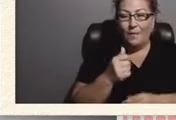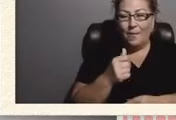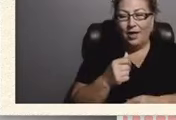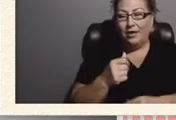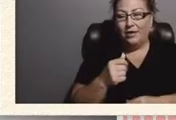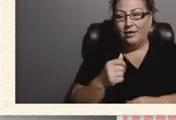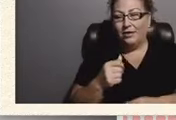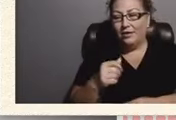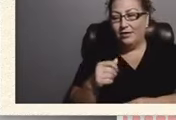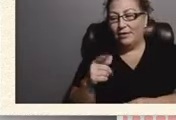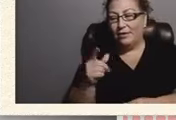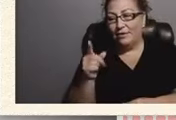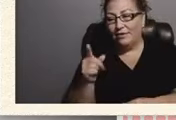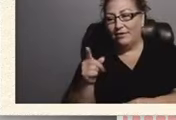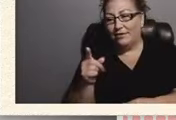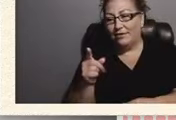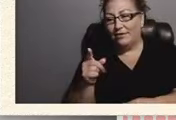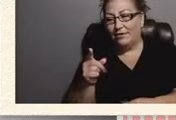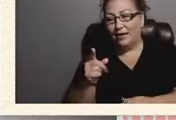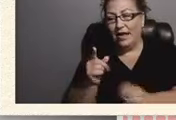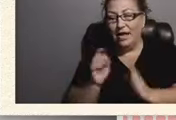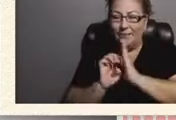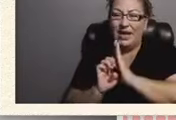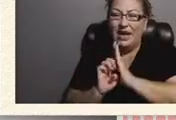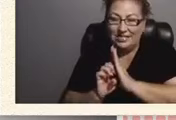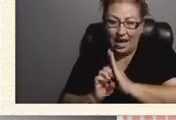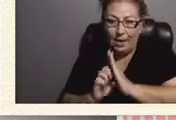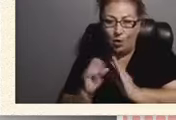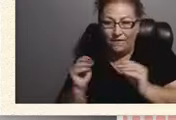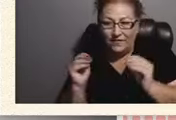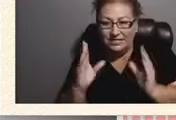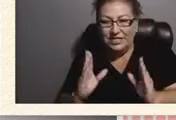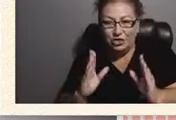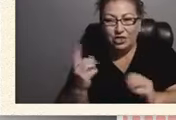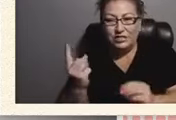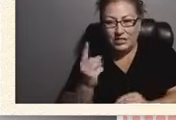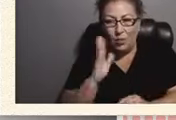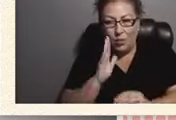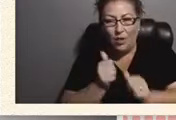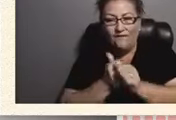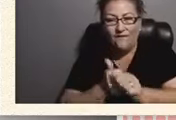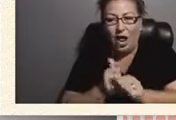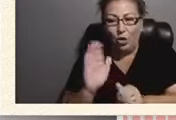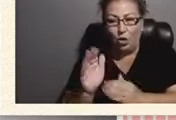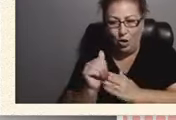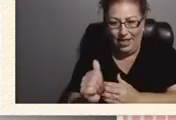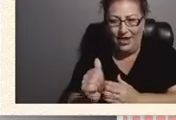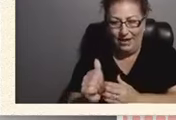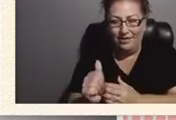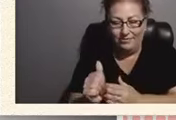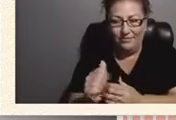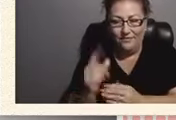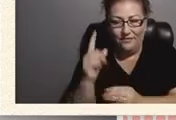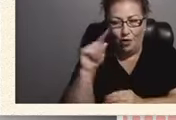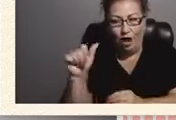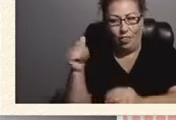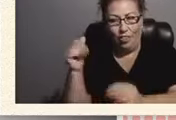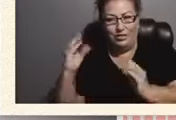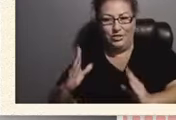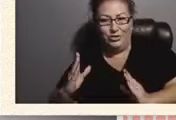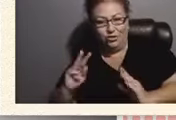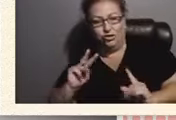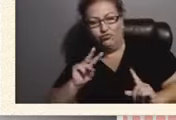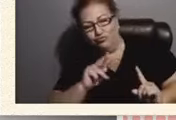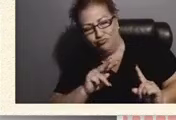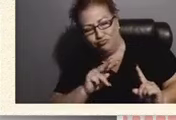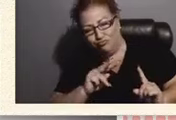being an example somebody is going to follow your lead because just by watching you that's what happened